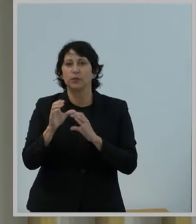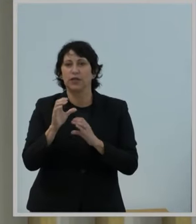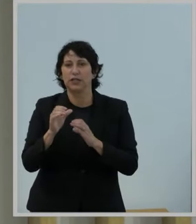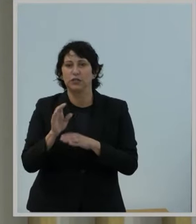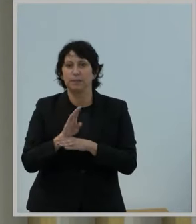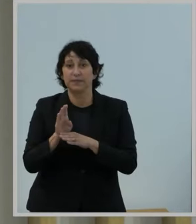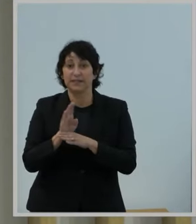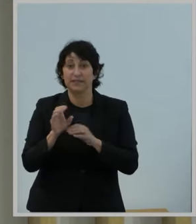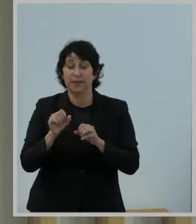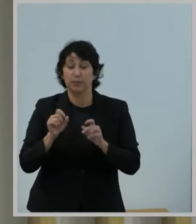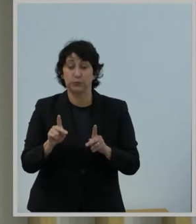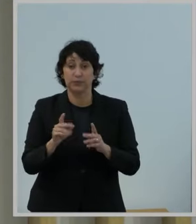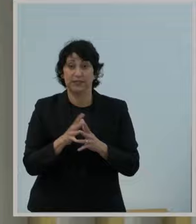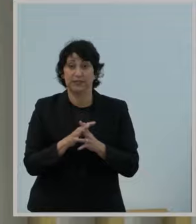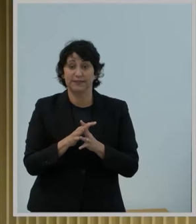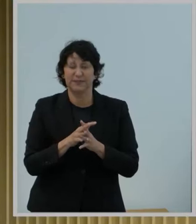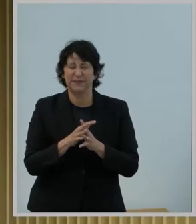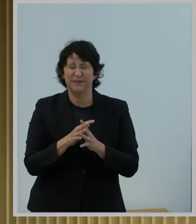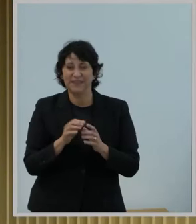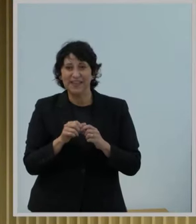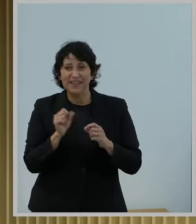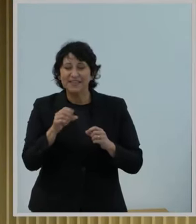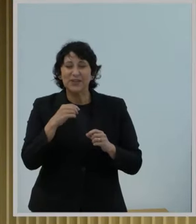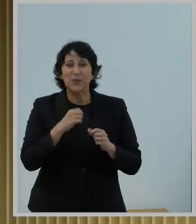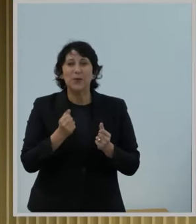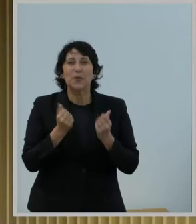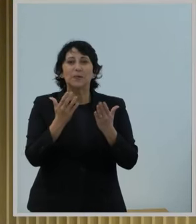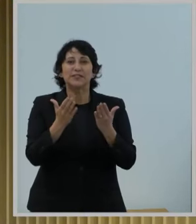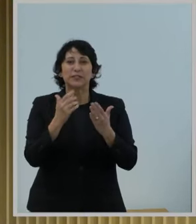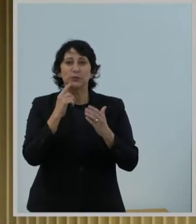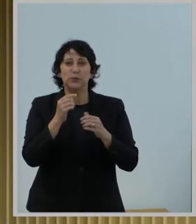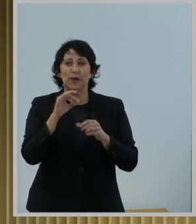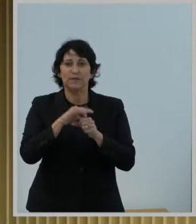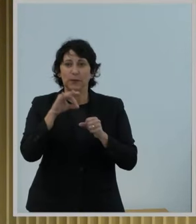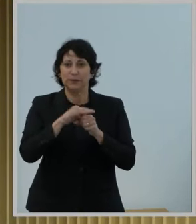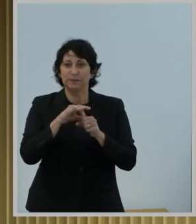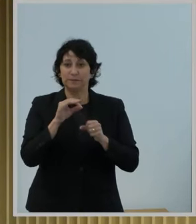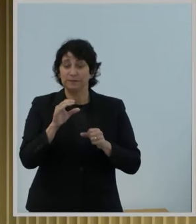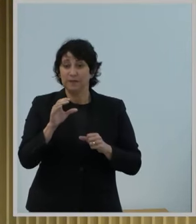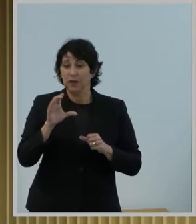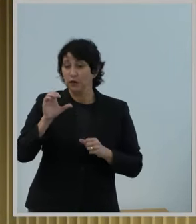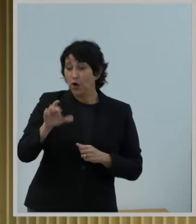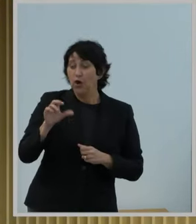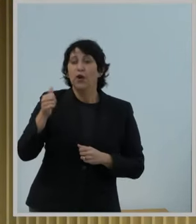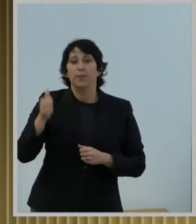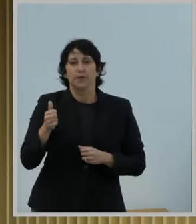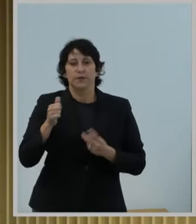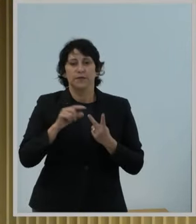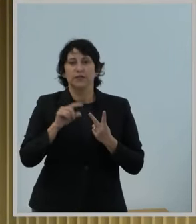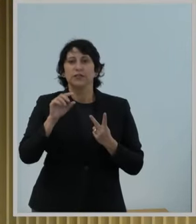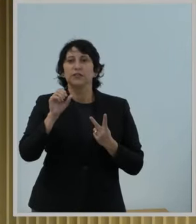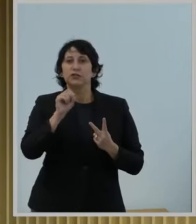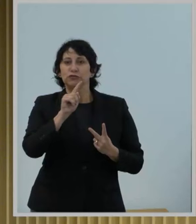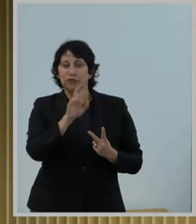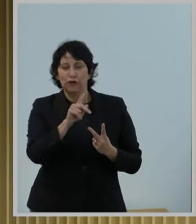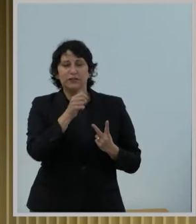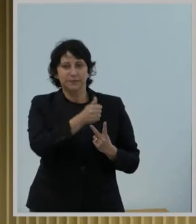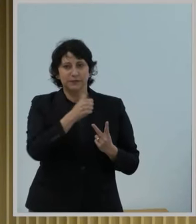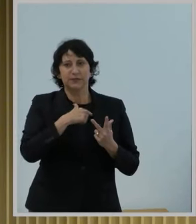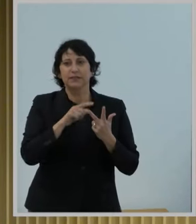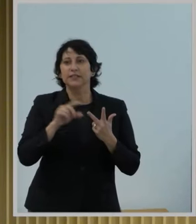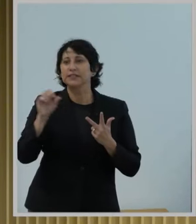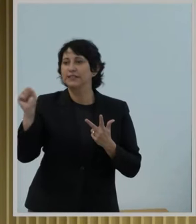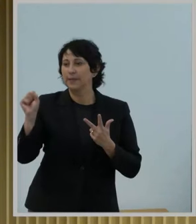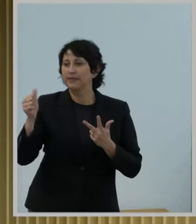Business Opportunities. We will proceed to a vote on the item. Commissioner Carr. Commissioner Approved. Commissioner Starks. Approved. Commissioner